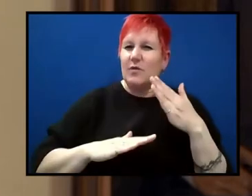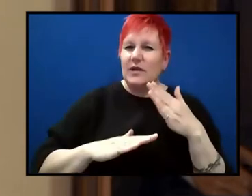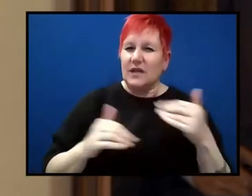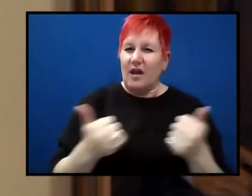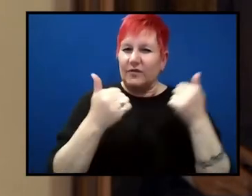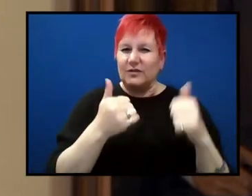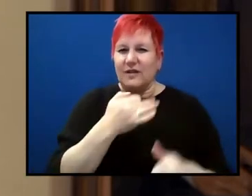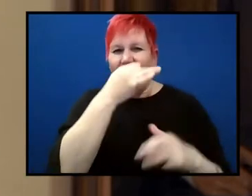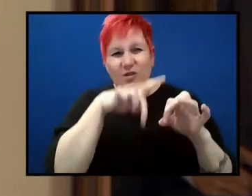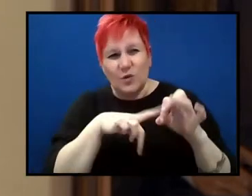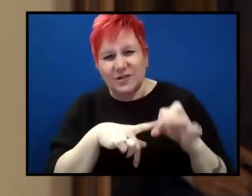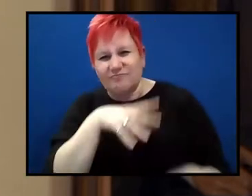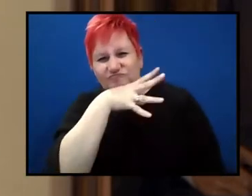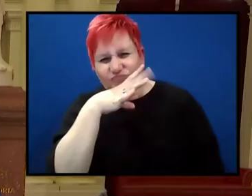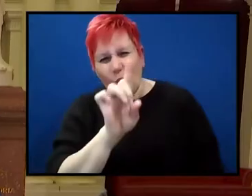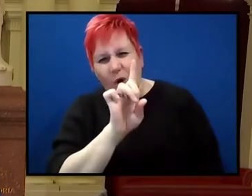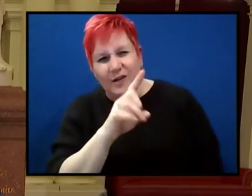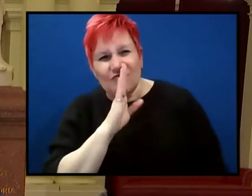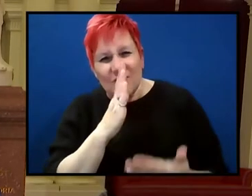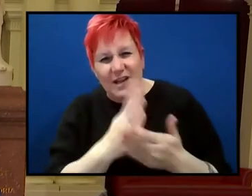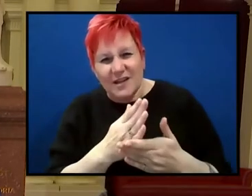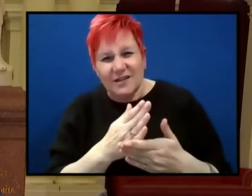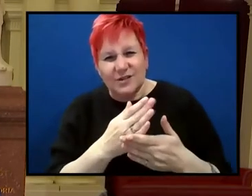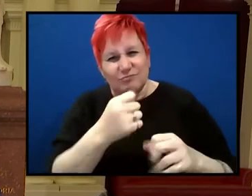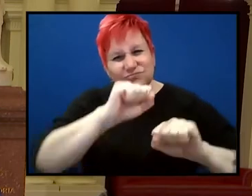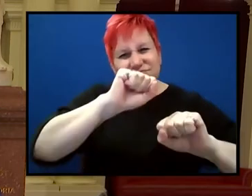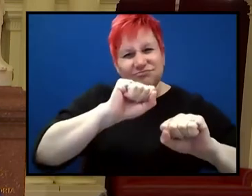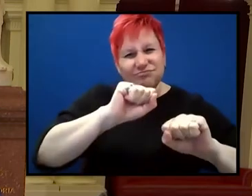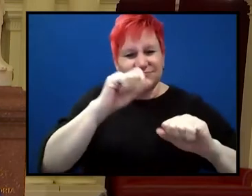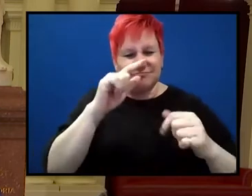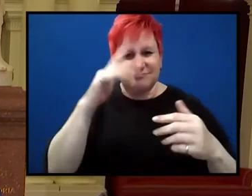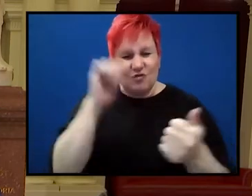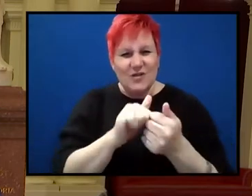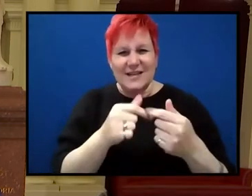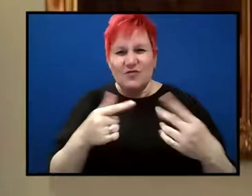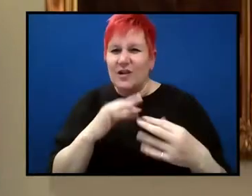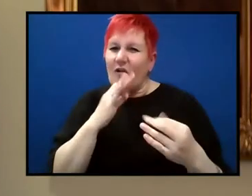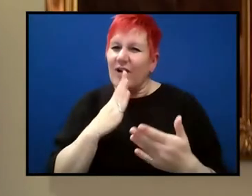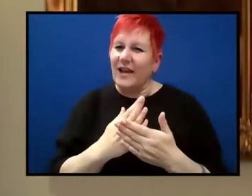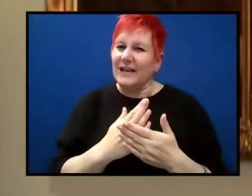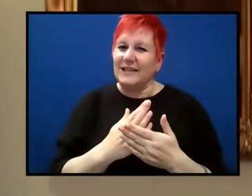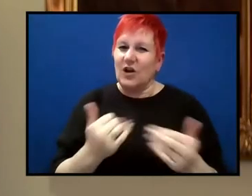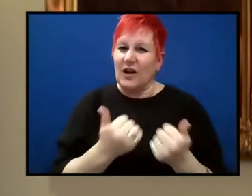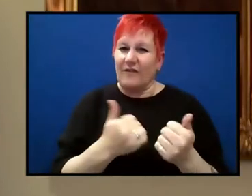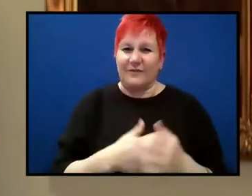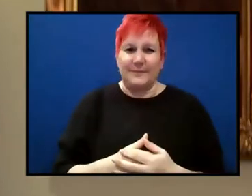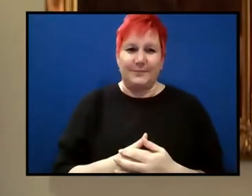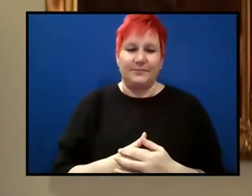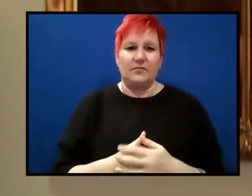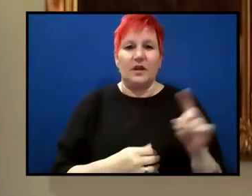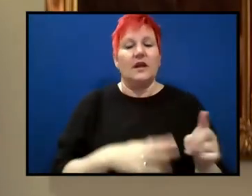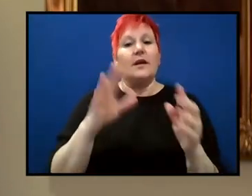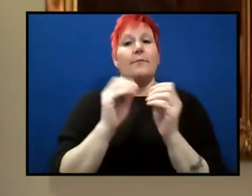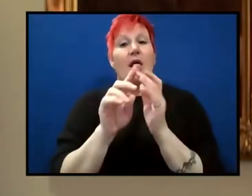things at that stage, I don't think. And one person who is perhaps hard done by, uh, by